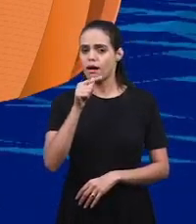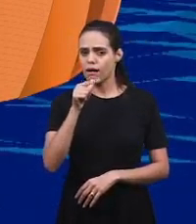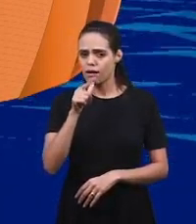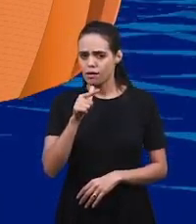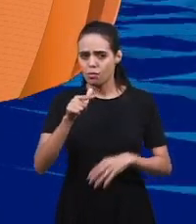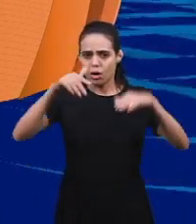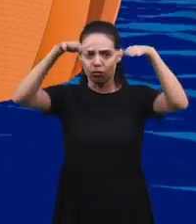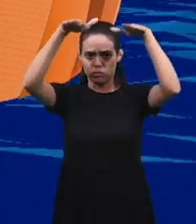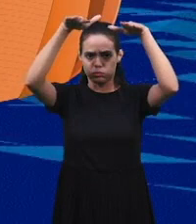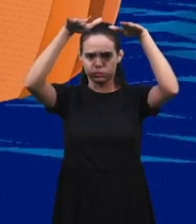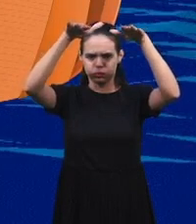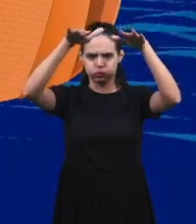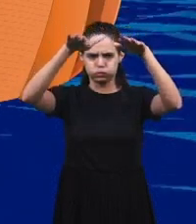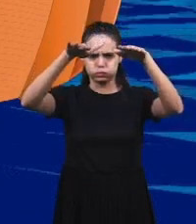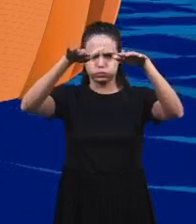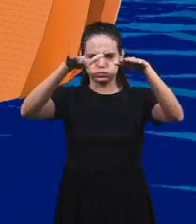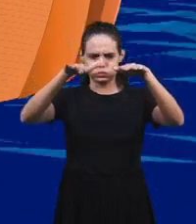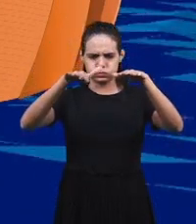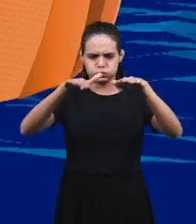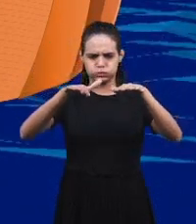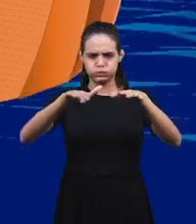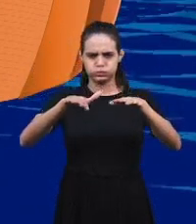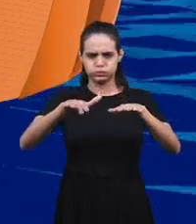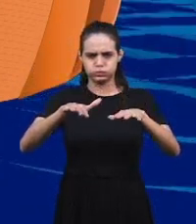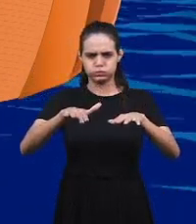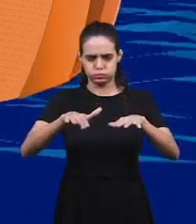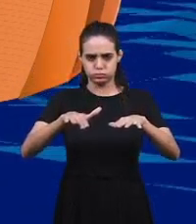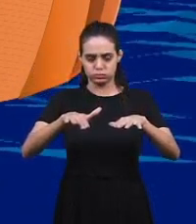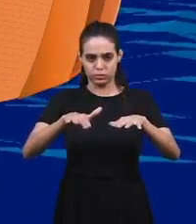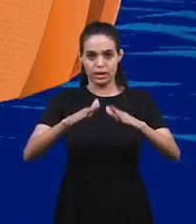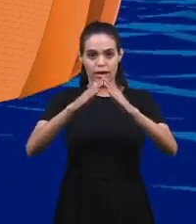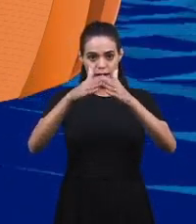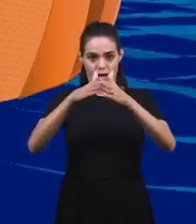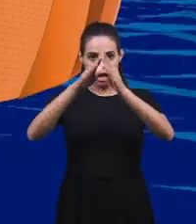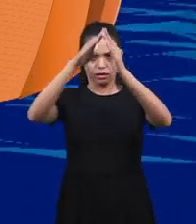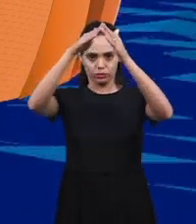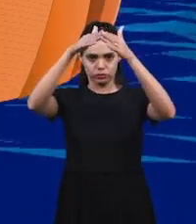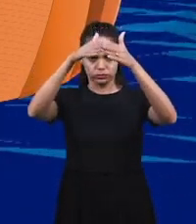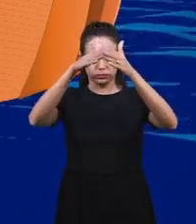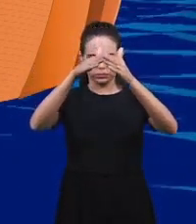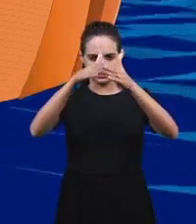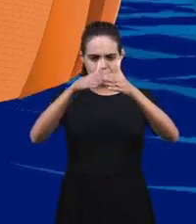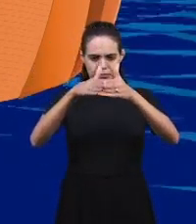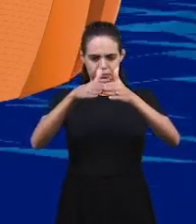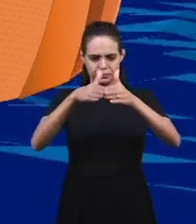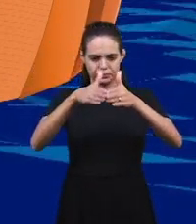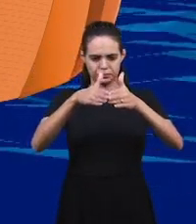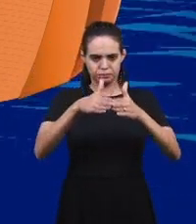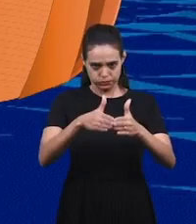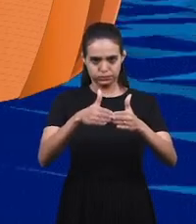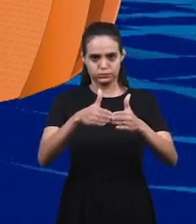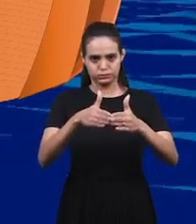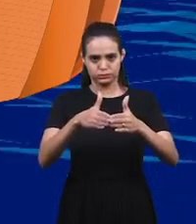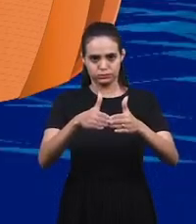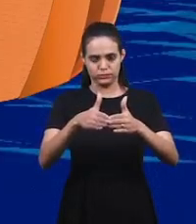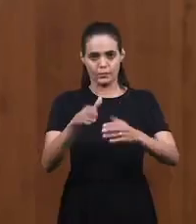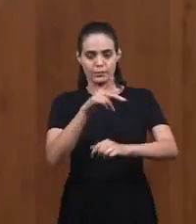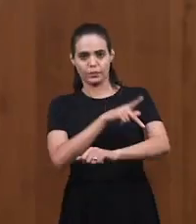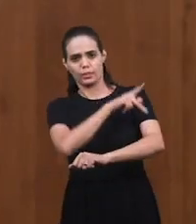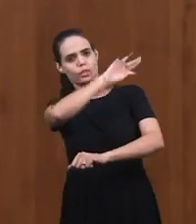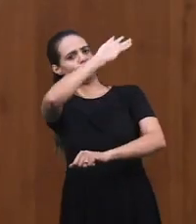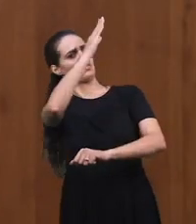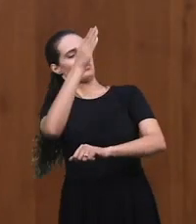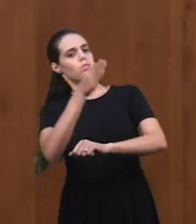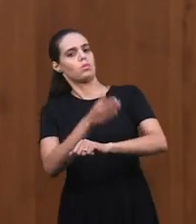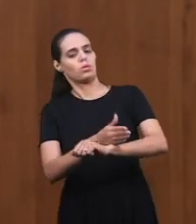calm. And the waters went down. They lowered. And the ark rested upon the